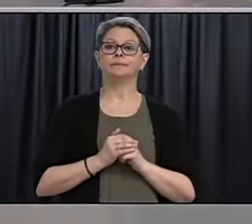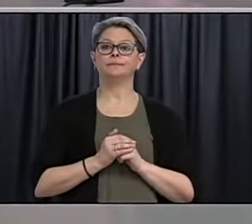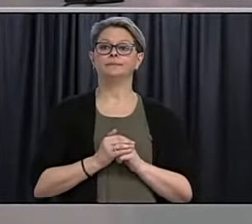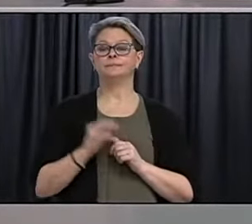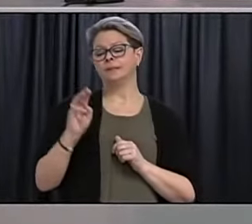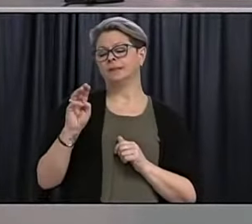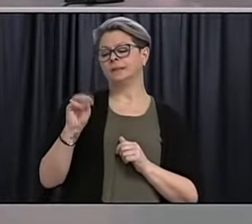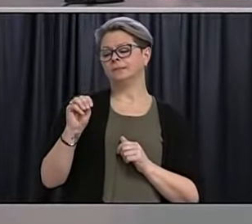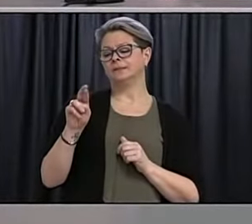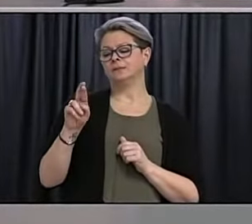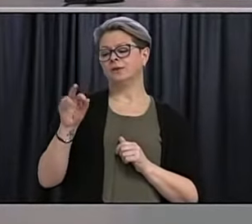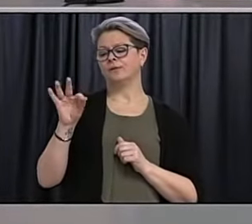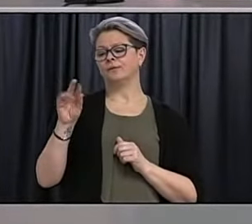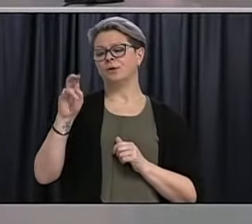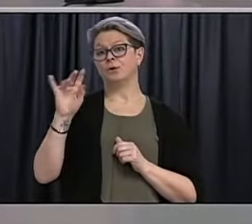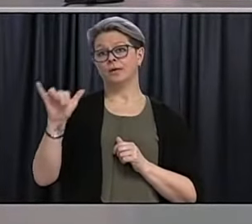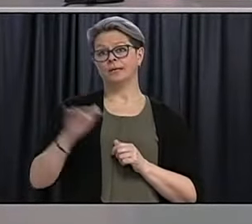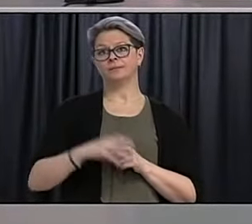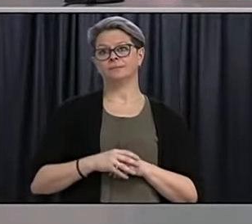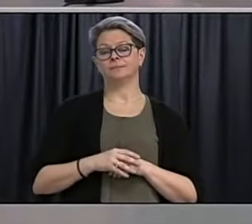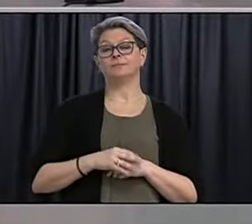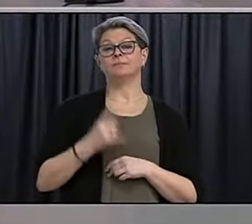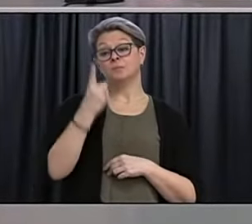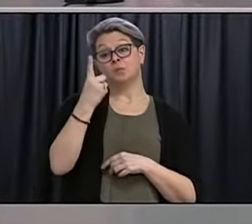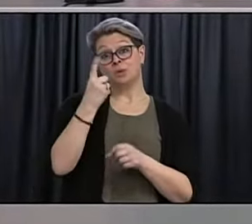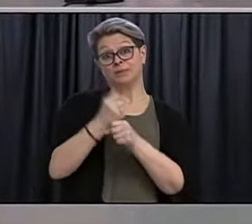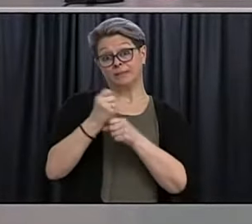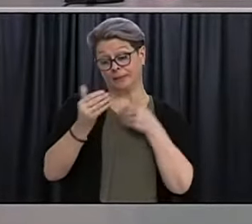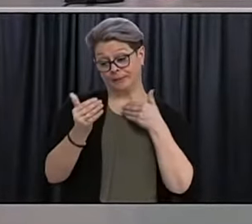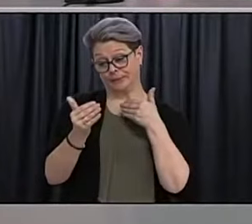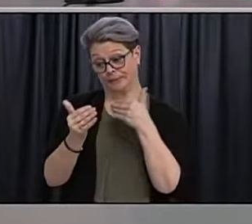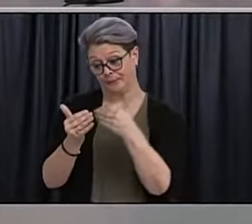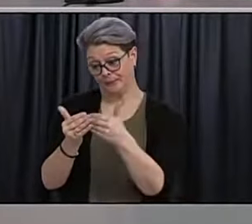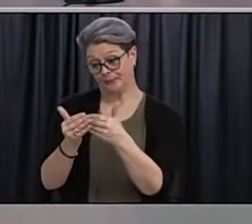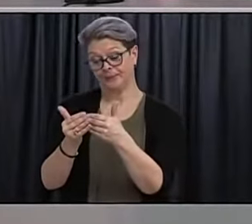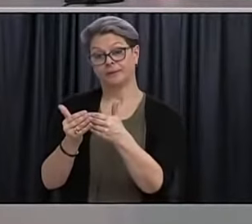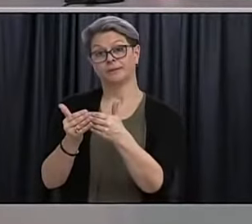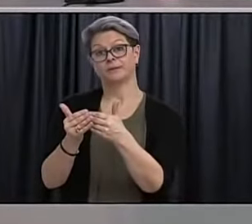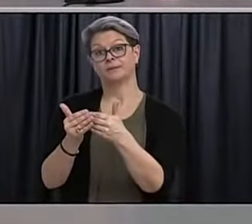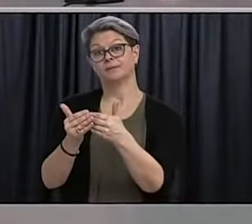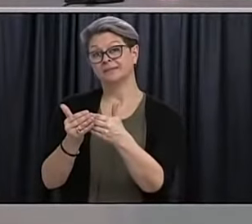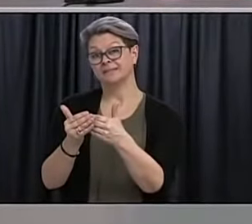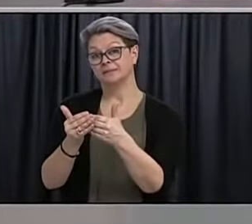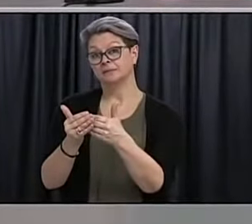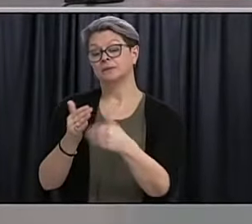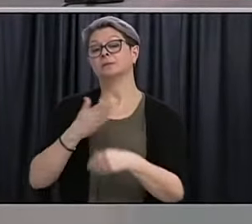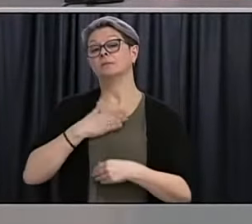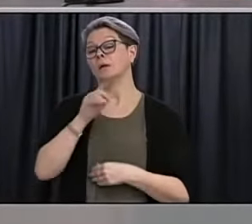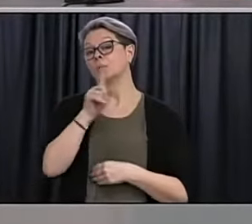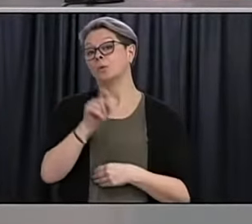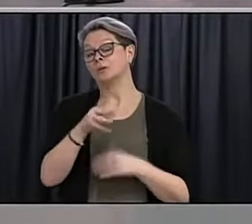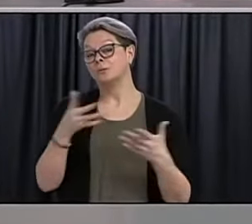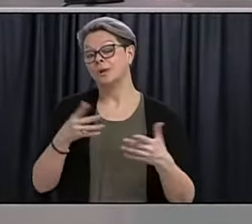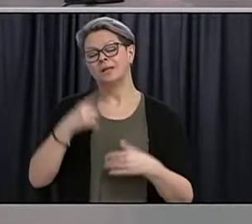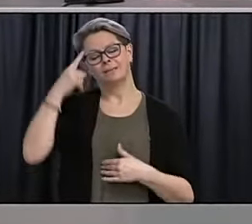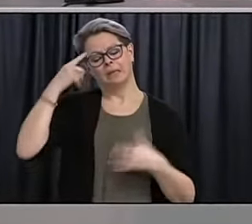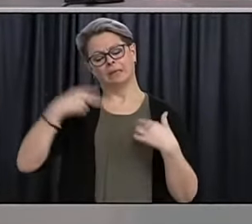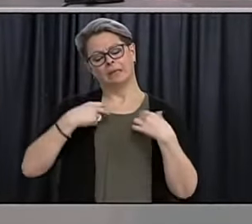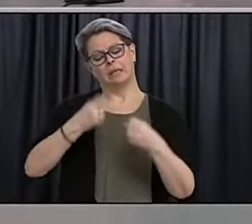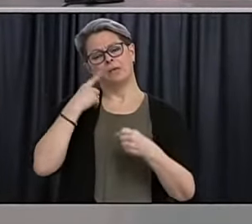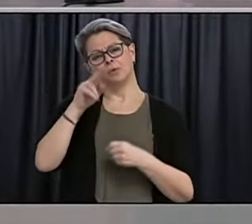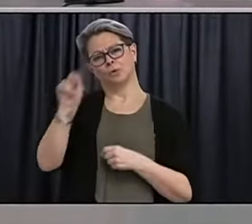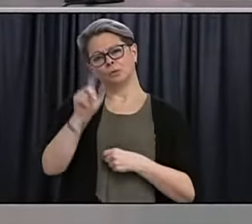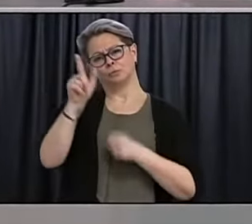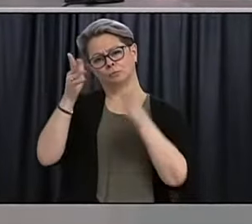one year is approaching, uh, and, uh, my question is the mental health of Newfoundlanders and Labradorians.